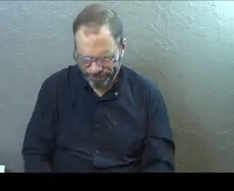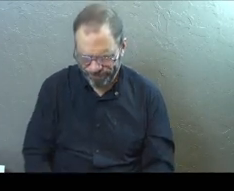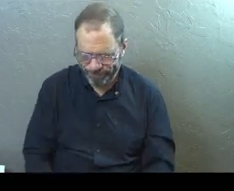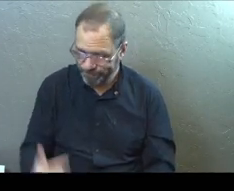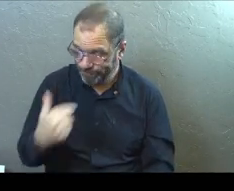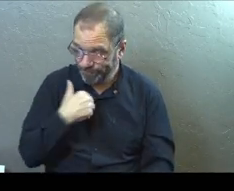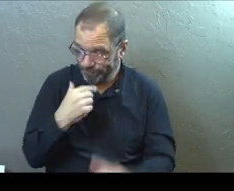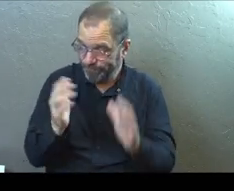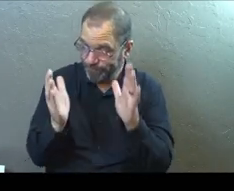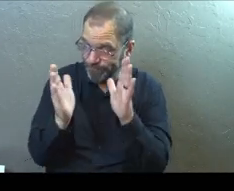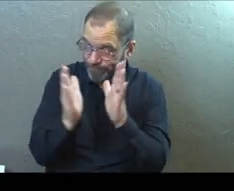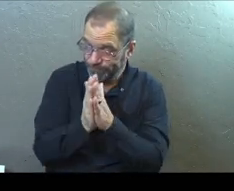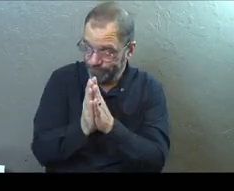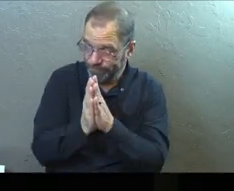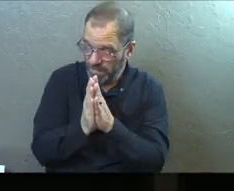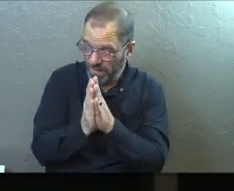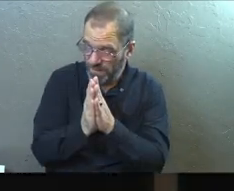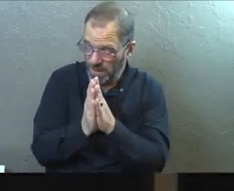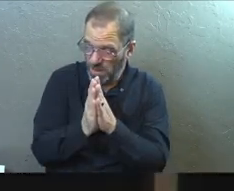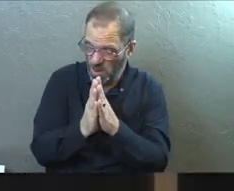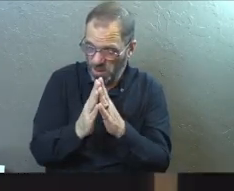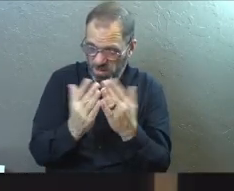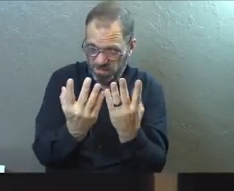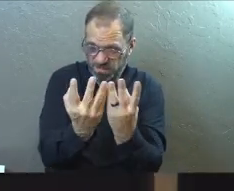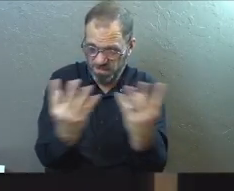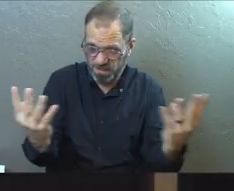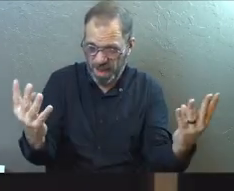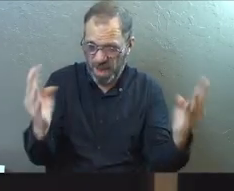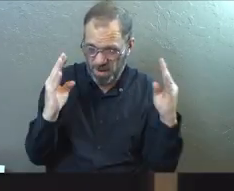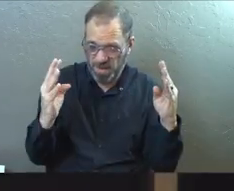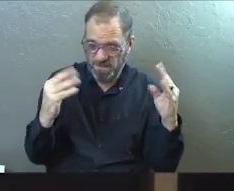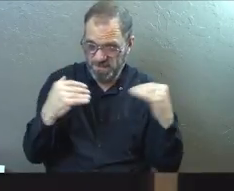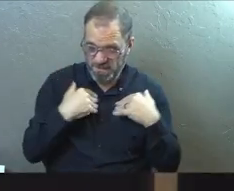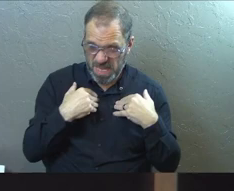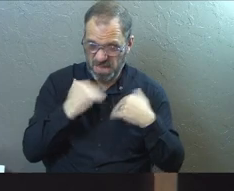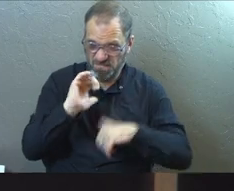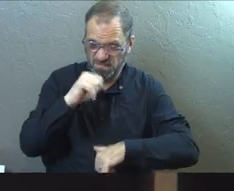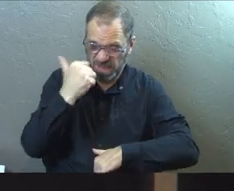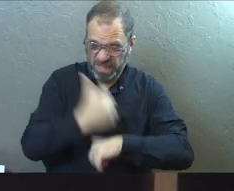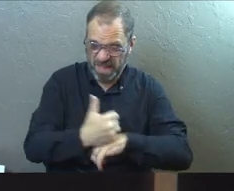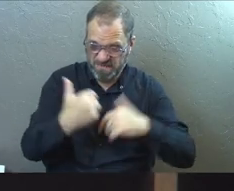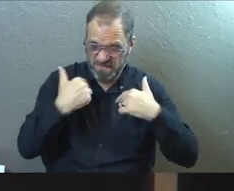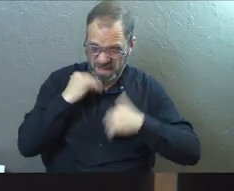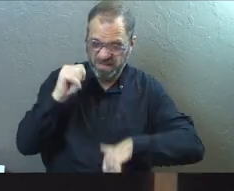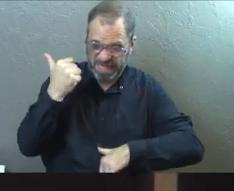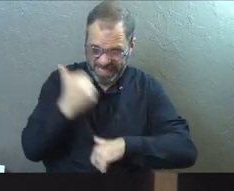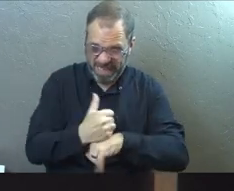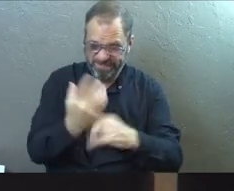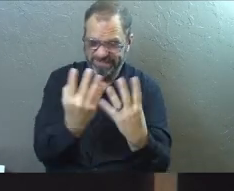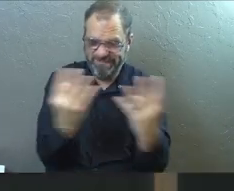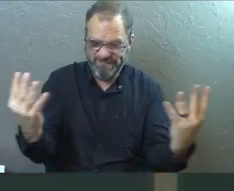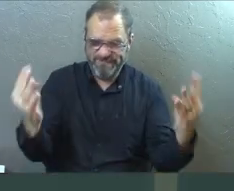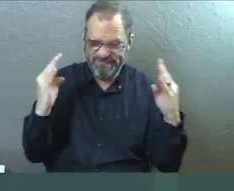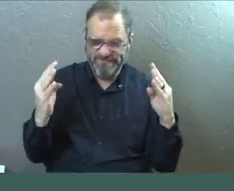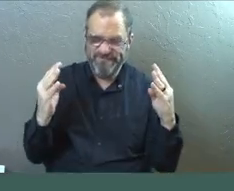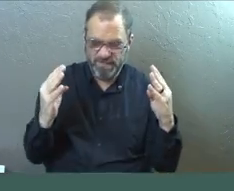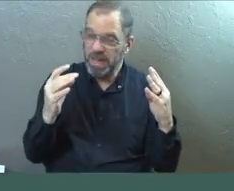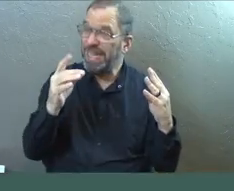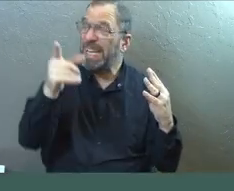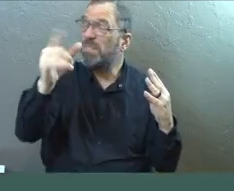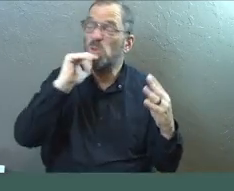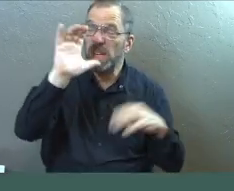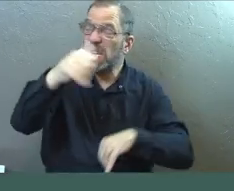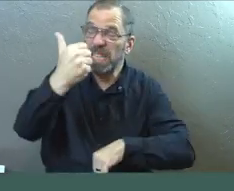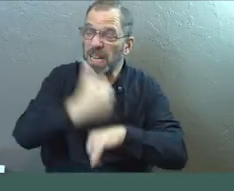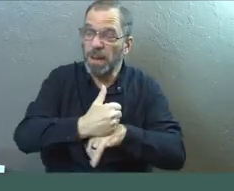God I pray for the barriers Lord the ones that we've put up and we've allowed to be set if they're not first placed by you God